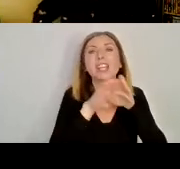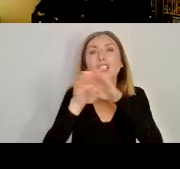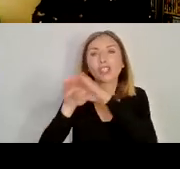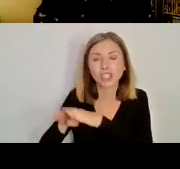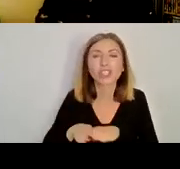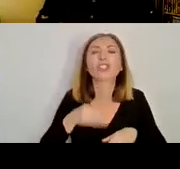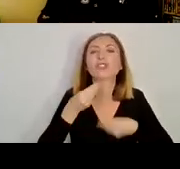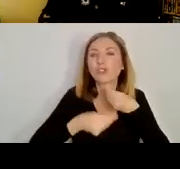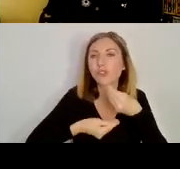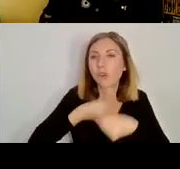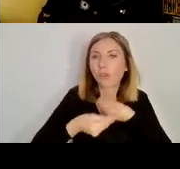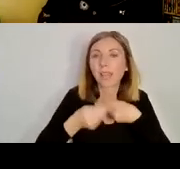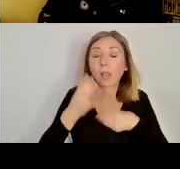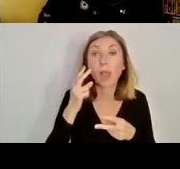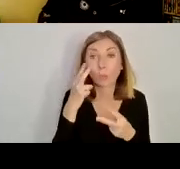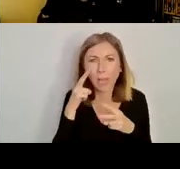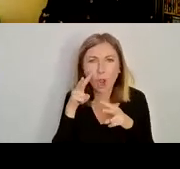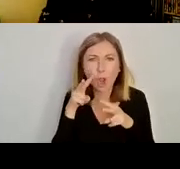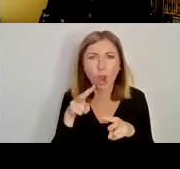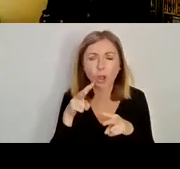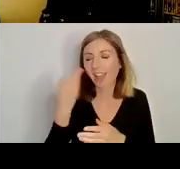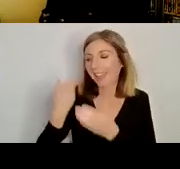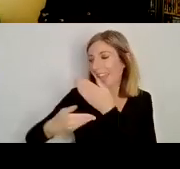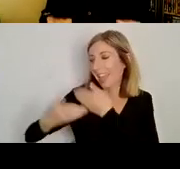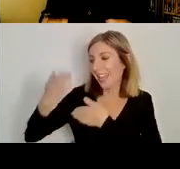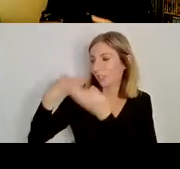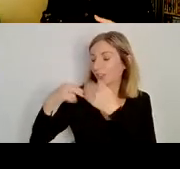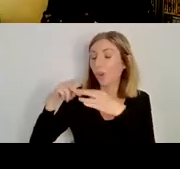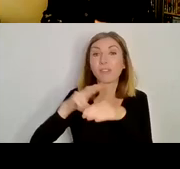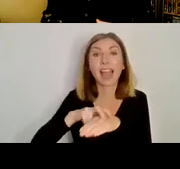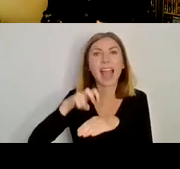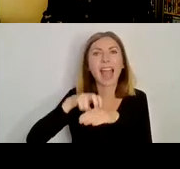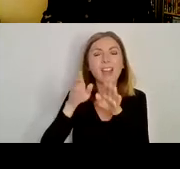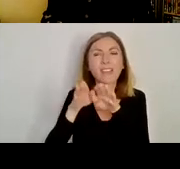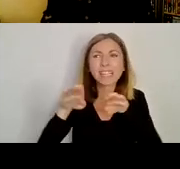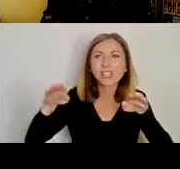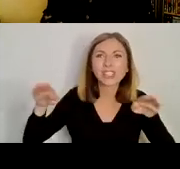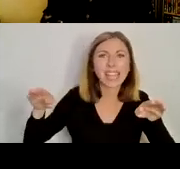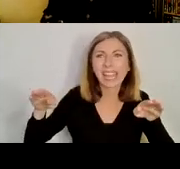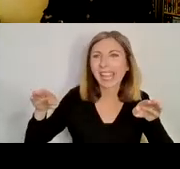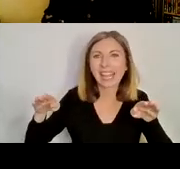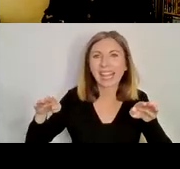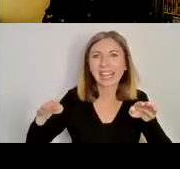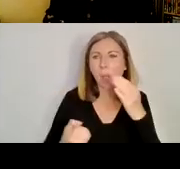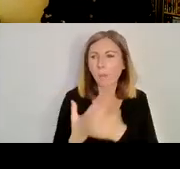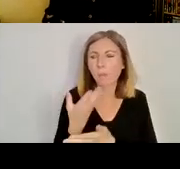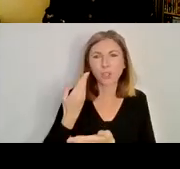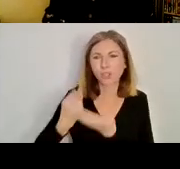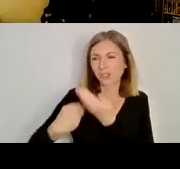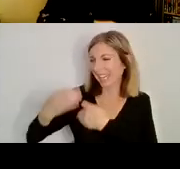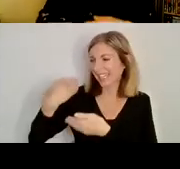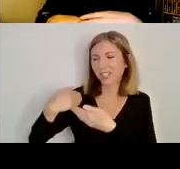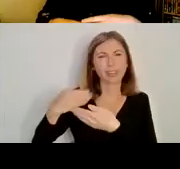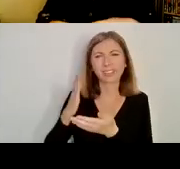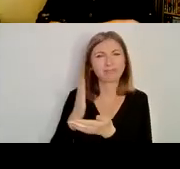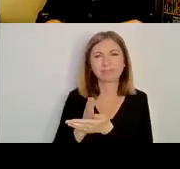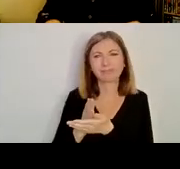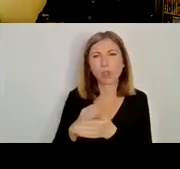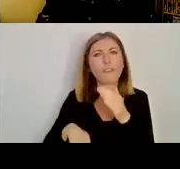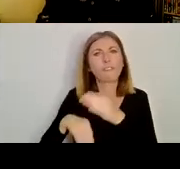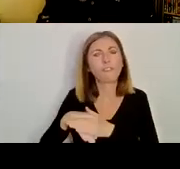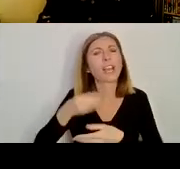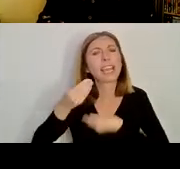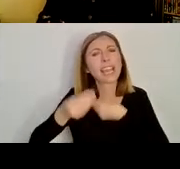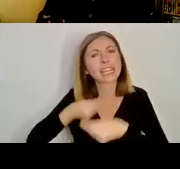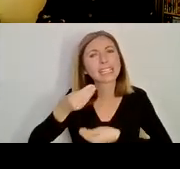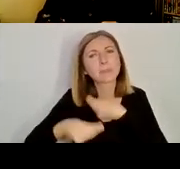When we look at the history of the Irish Sea region, however, national histories don't actually get us very far. And we need to think of the Irish Sea as a region